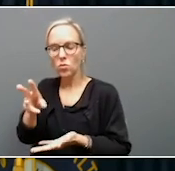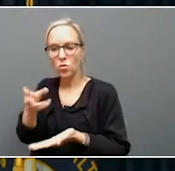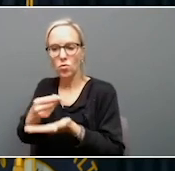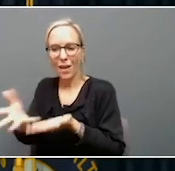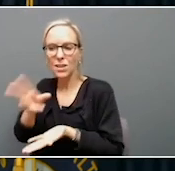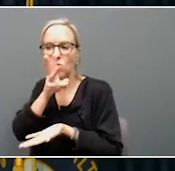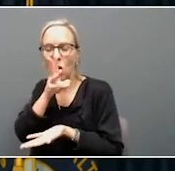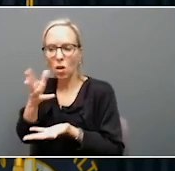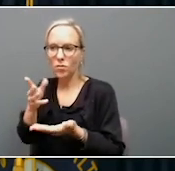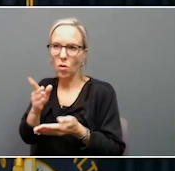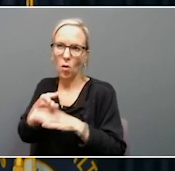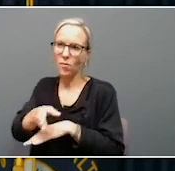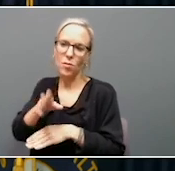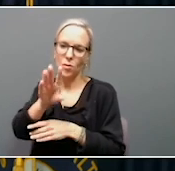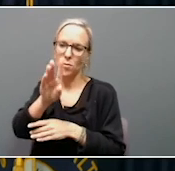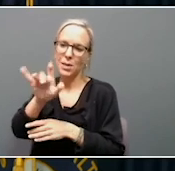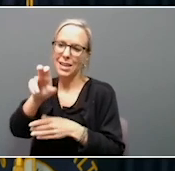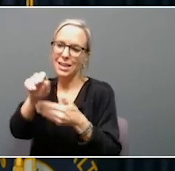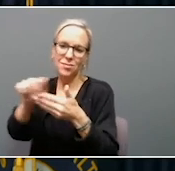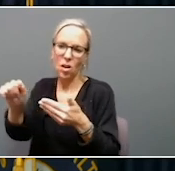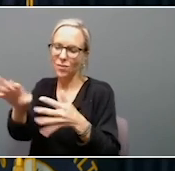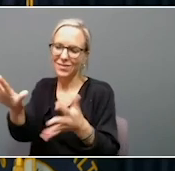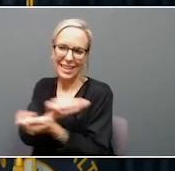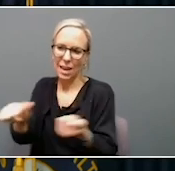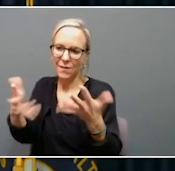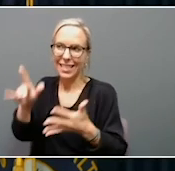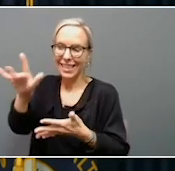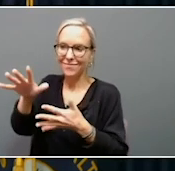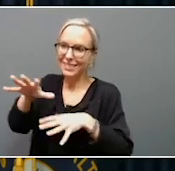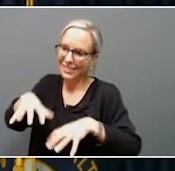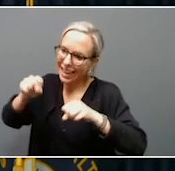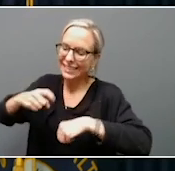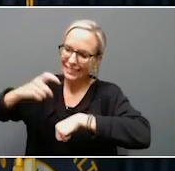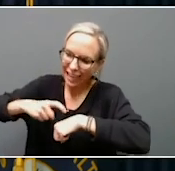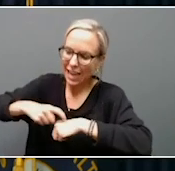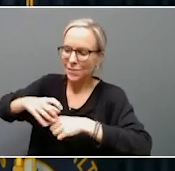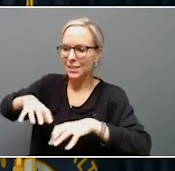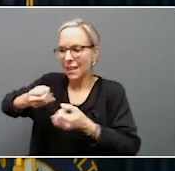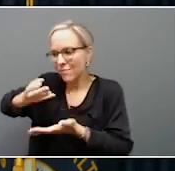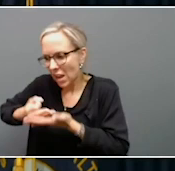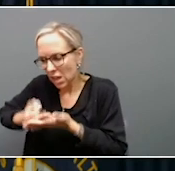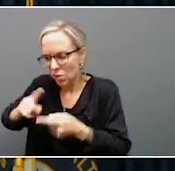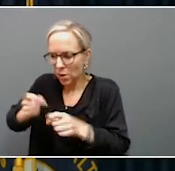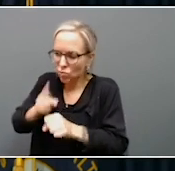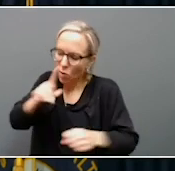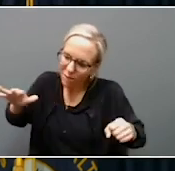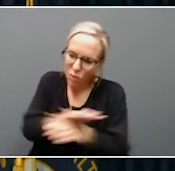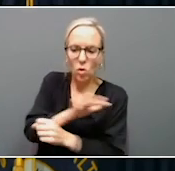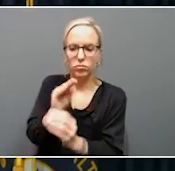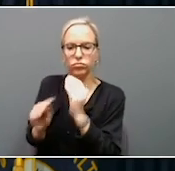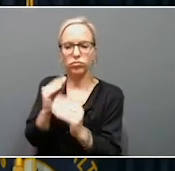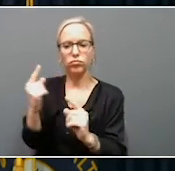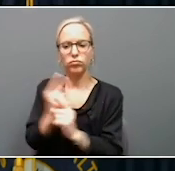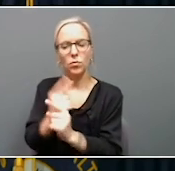that takes time and funding that we are bringing to the table, but it takes time to get it fully repaired. And the work